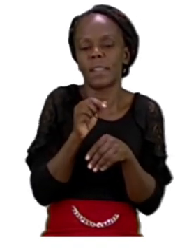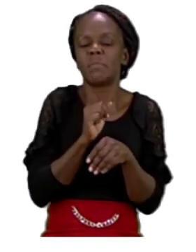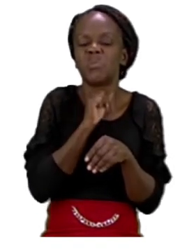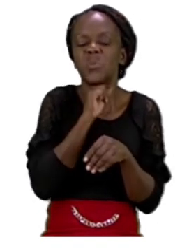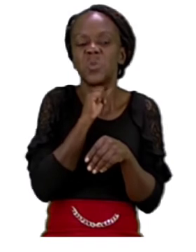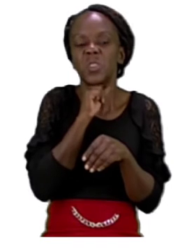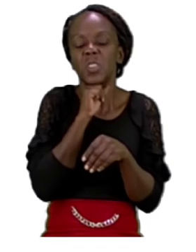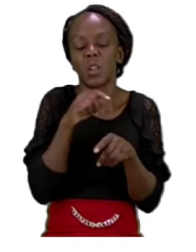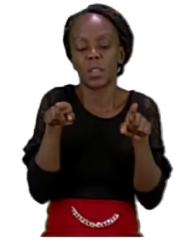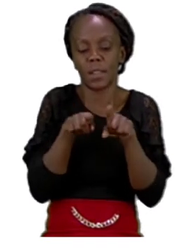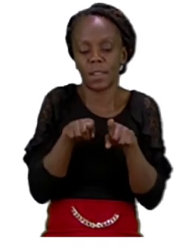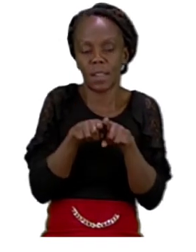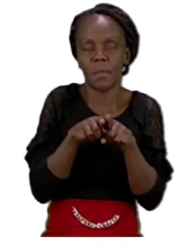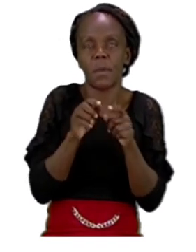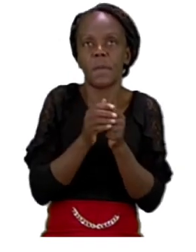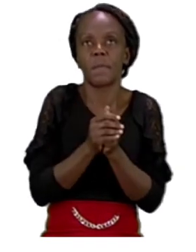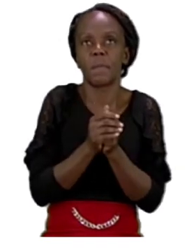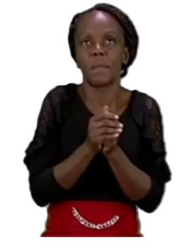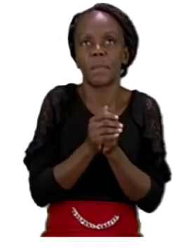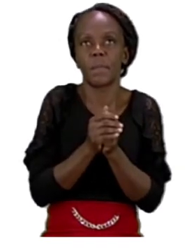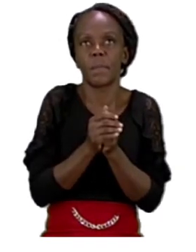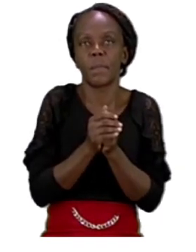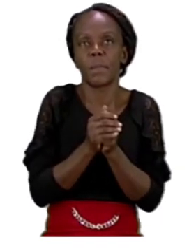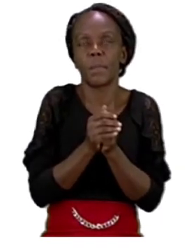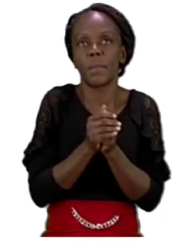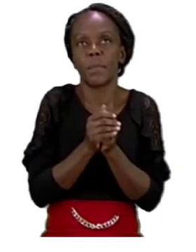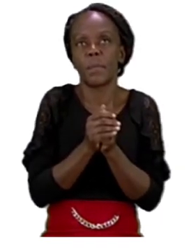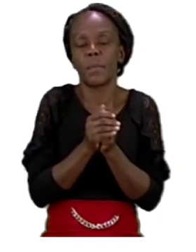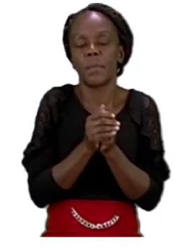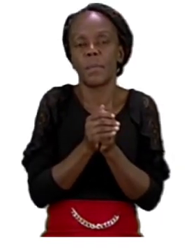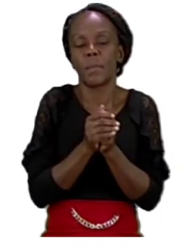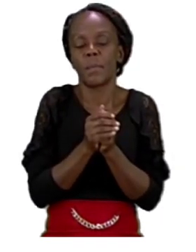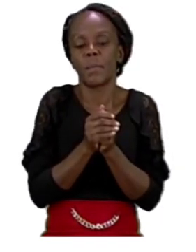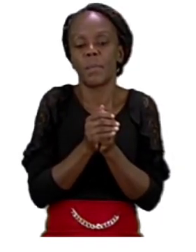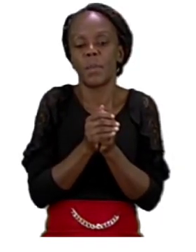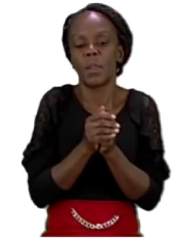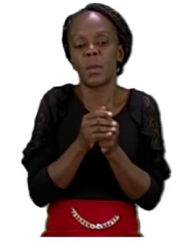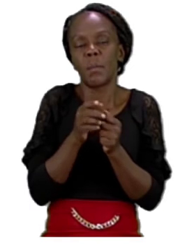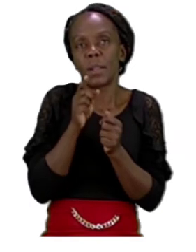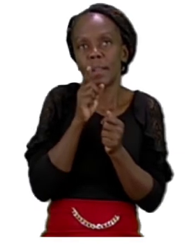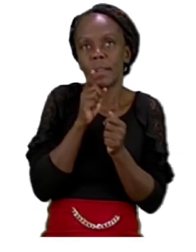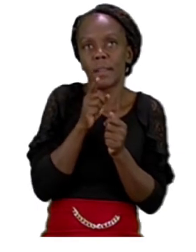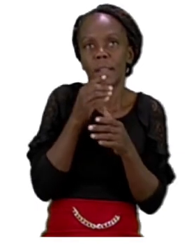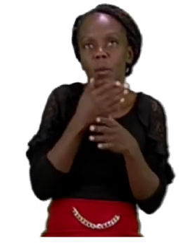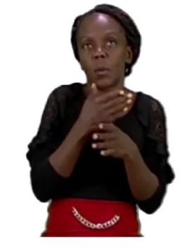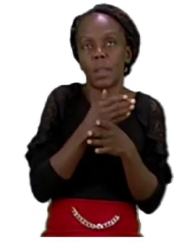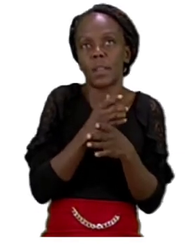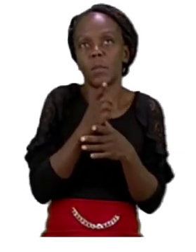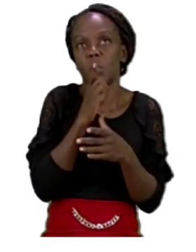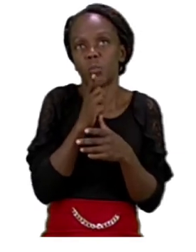each row. The first word that we are going to be taking a look at is bat.